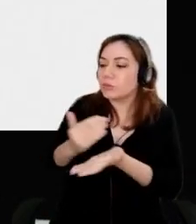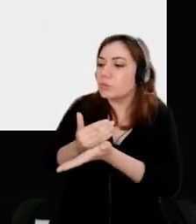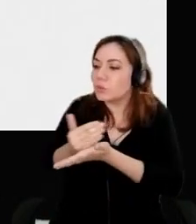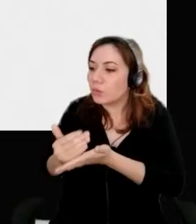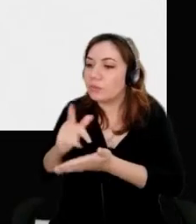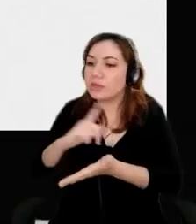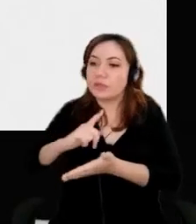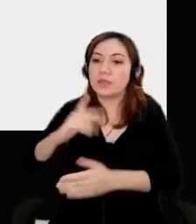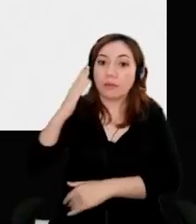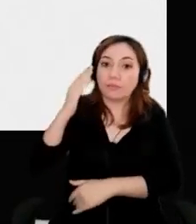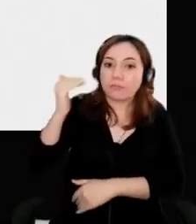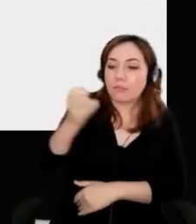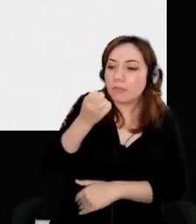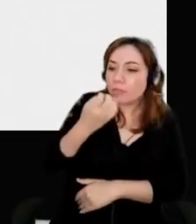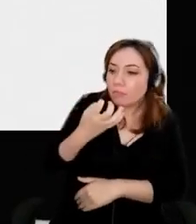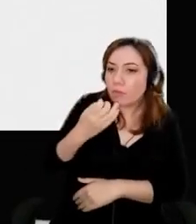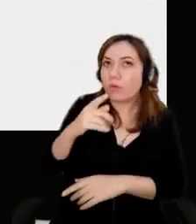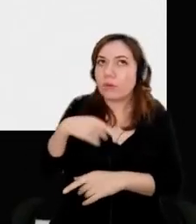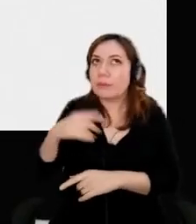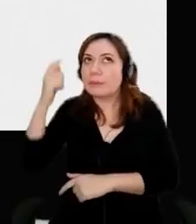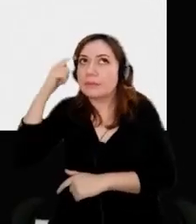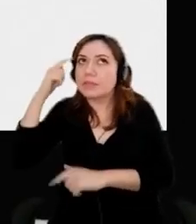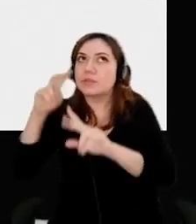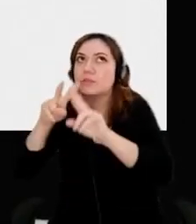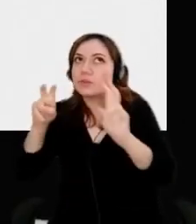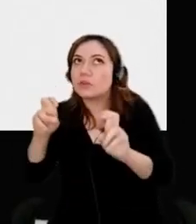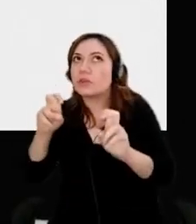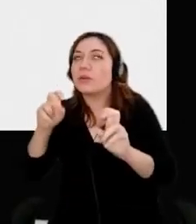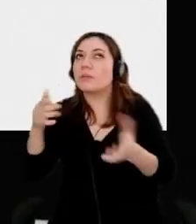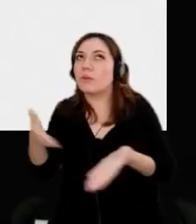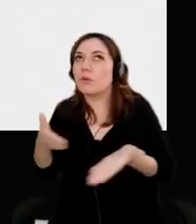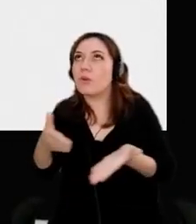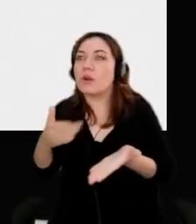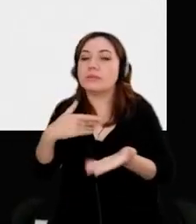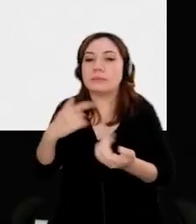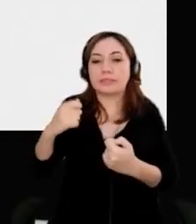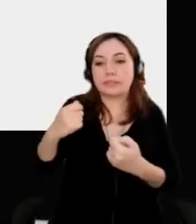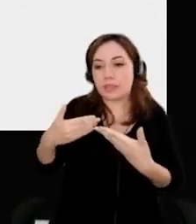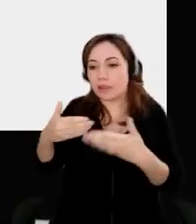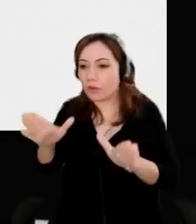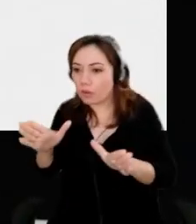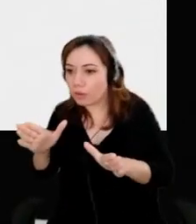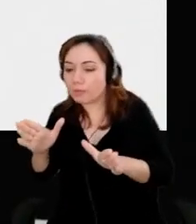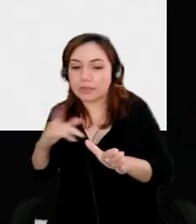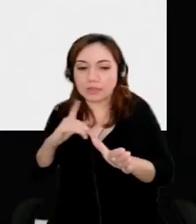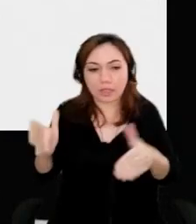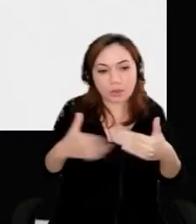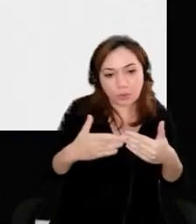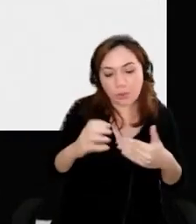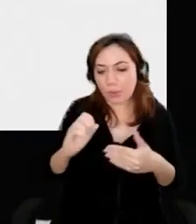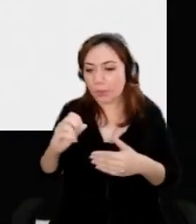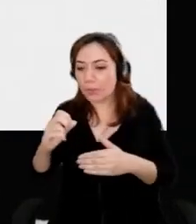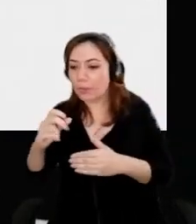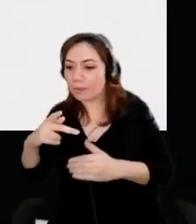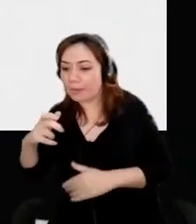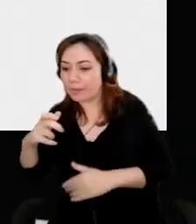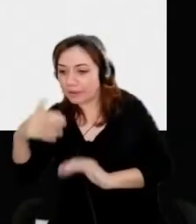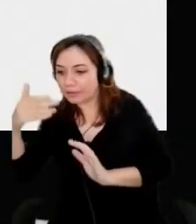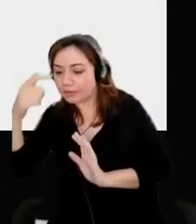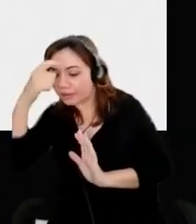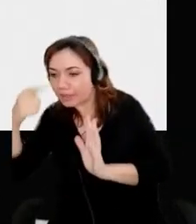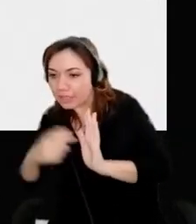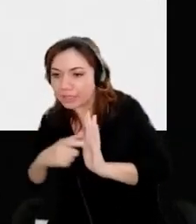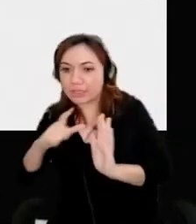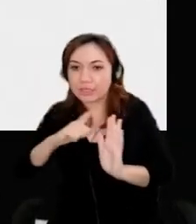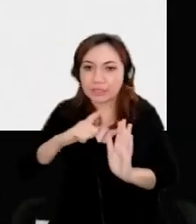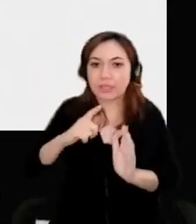start thinking about the models. And you have open source and, you know, closed source. So you have open AI, you have LAMA, you have all the key players there moving very, very